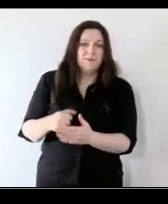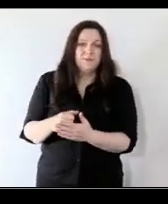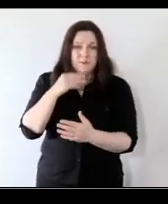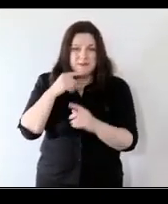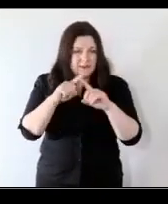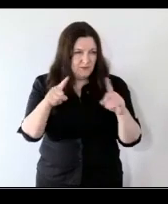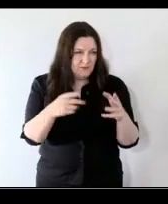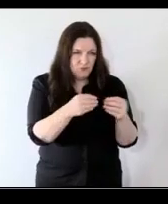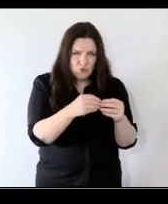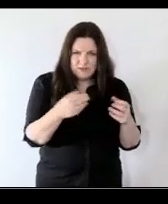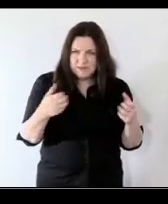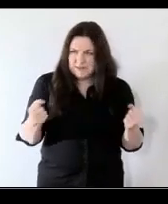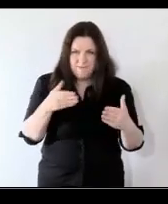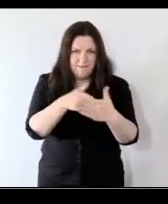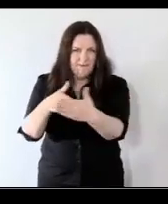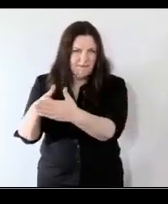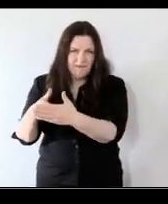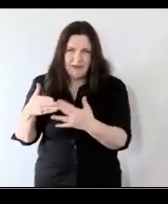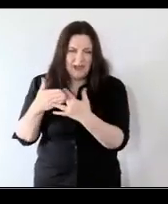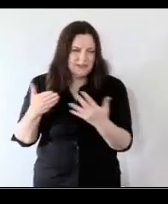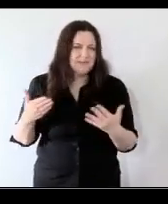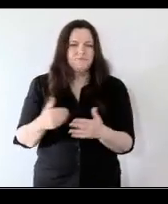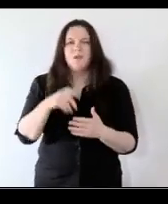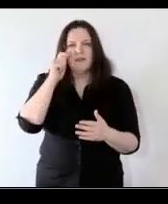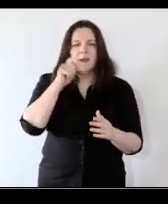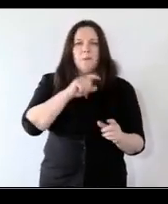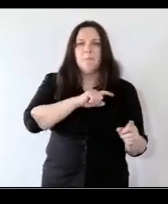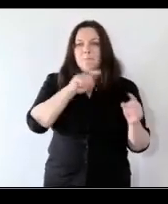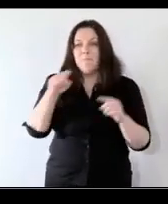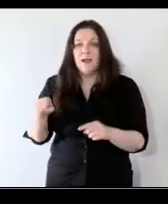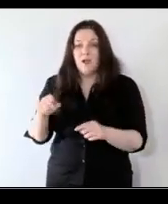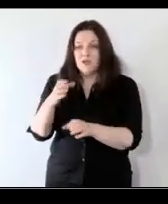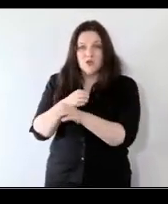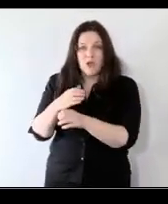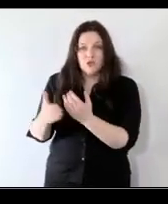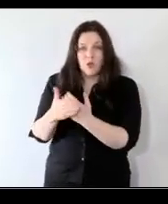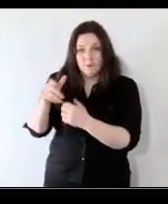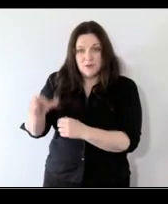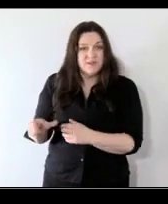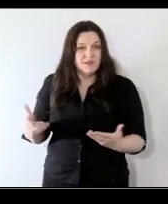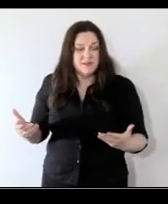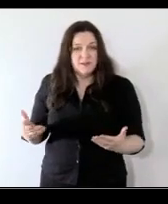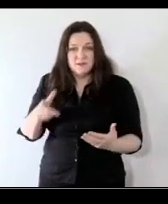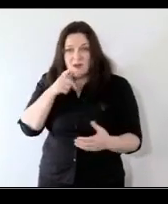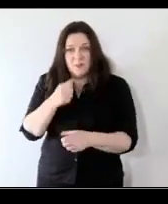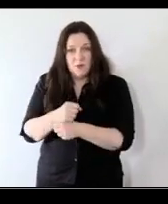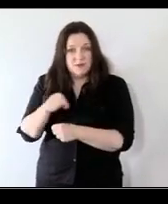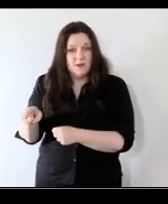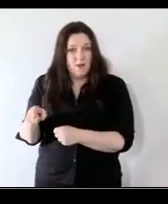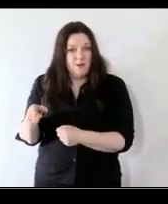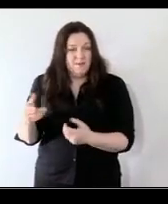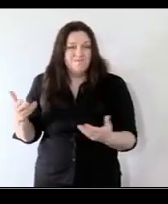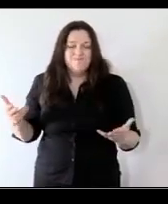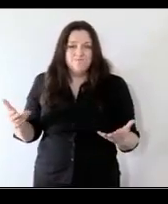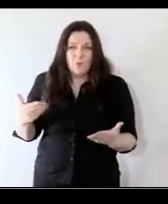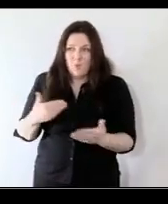in resources to which they have access and i think if you put the lens back on the child and the young person and you talk about what they they